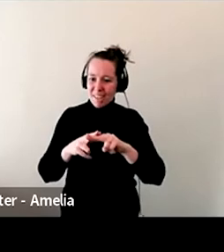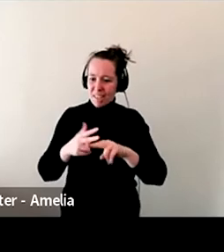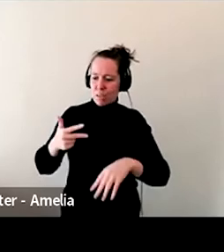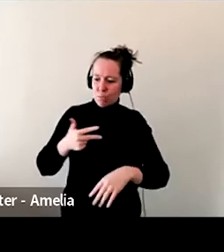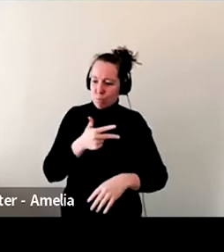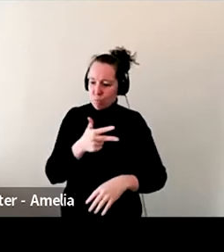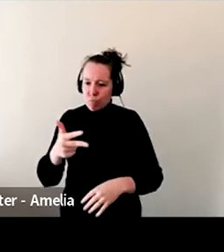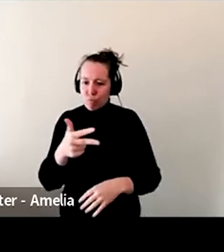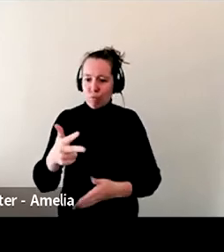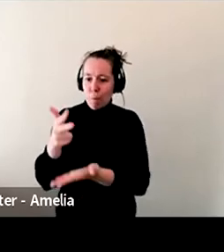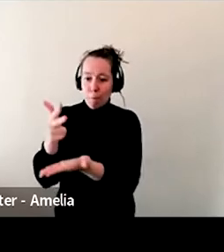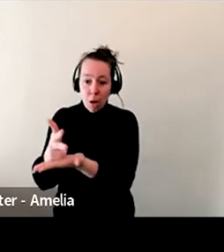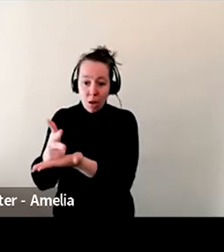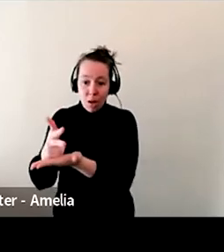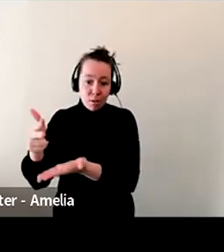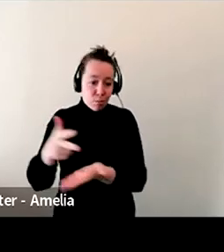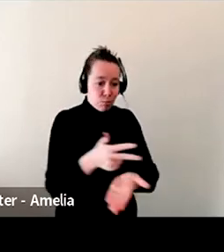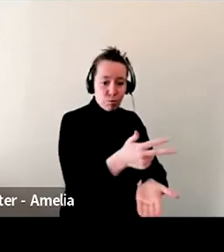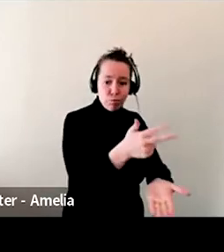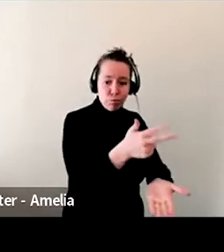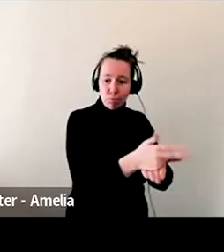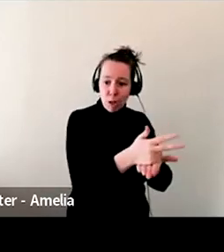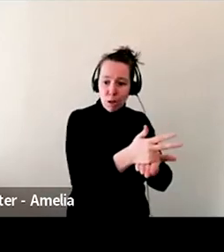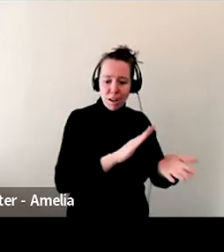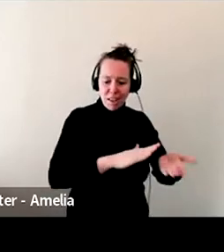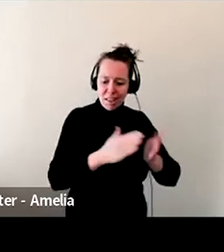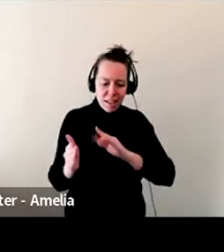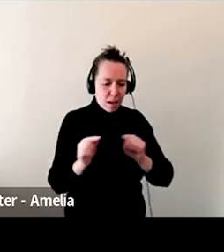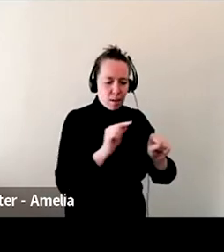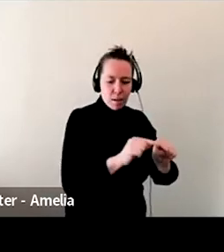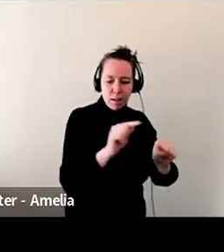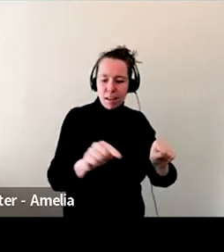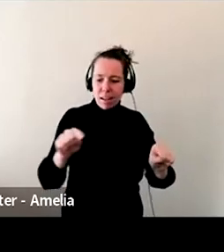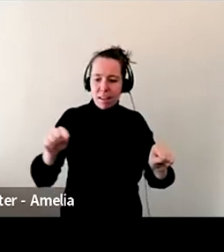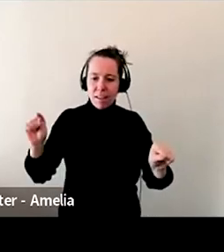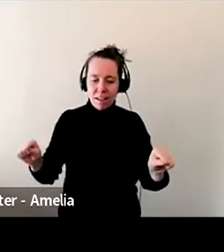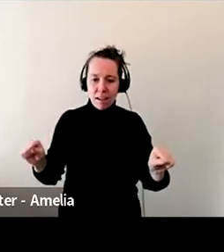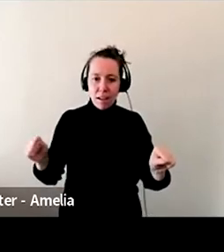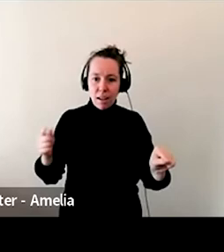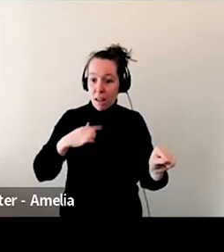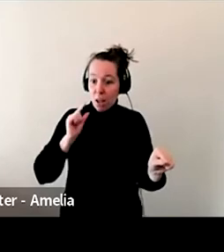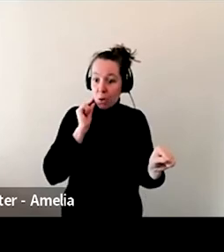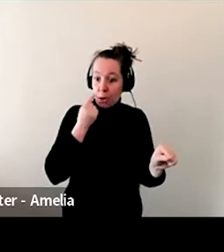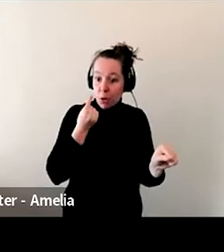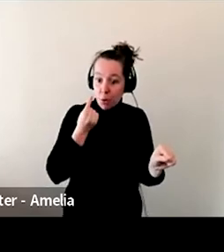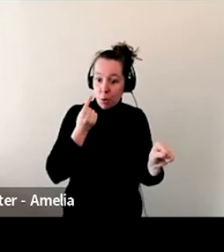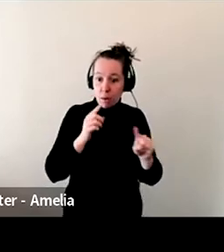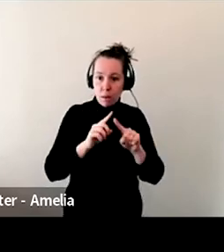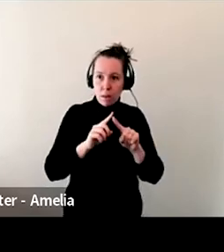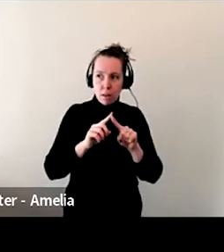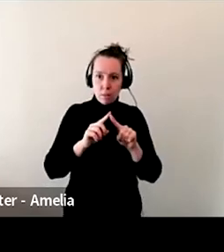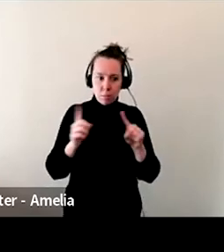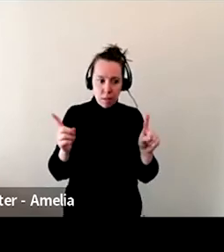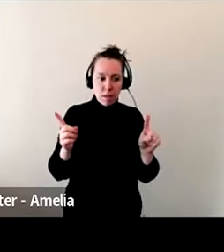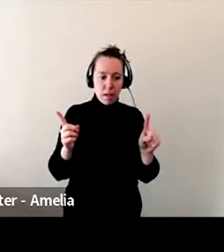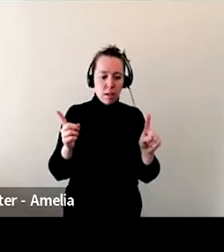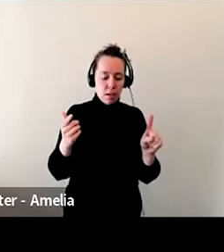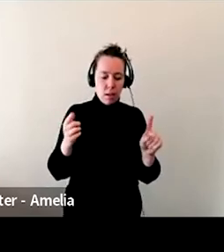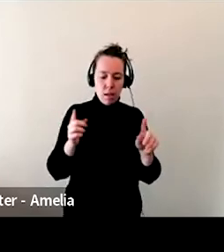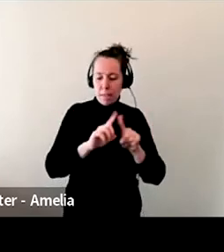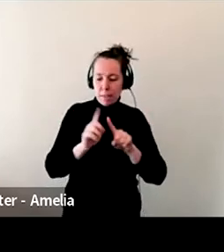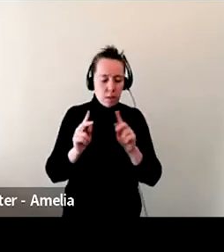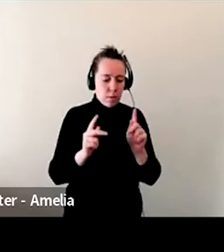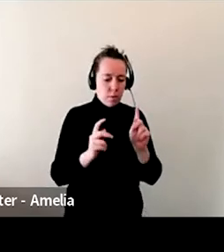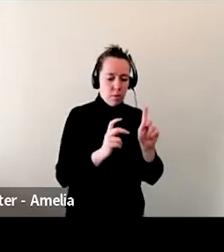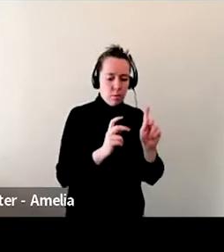even though I came to it mostly because I thought it was just really cool. Um, it ended up being a great solution during COVID because there were